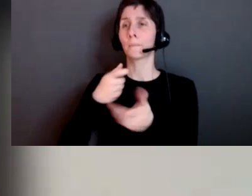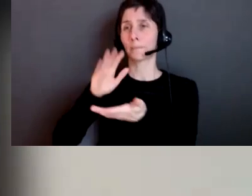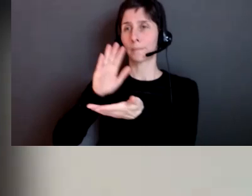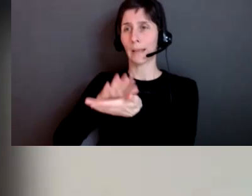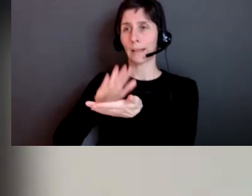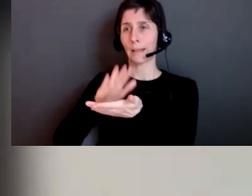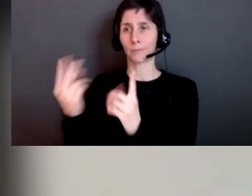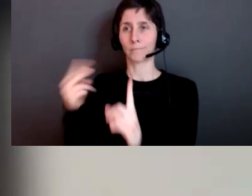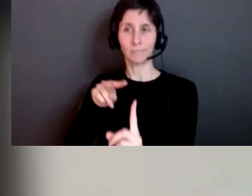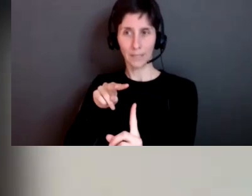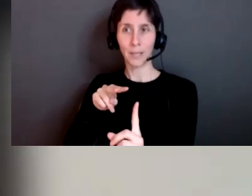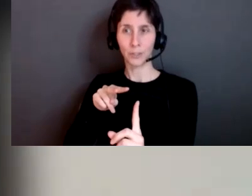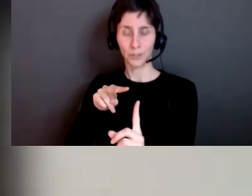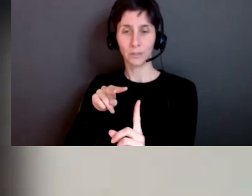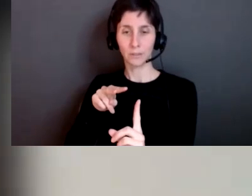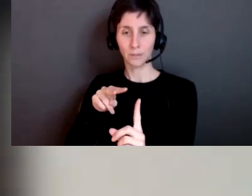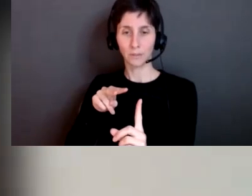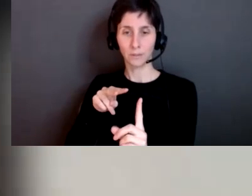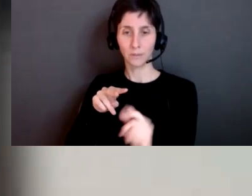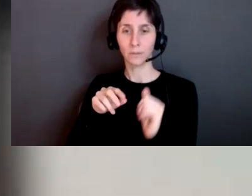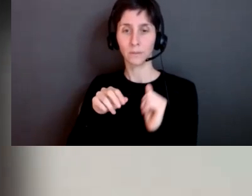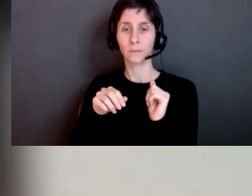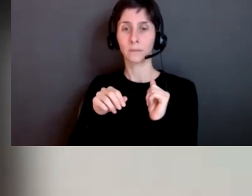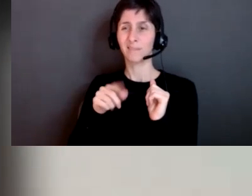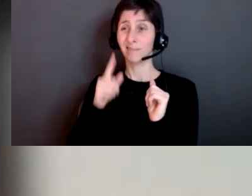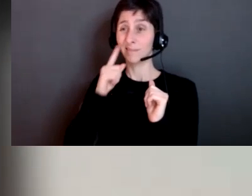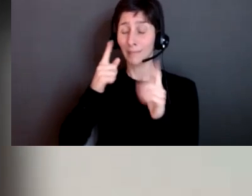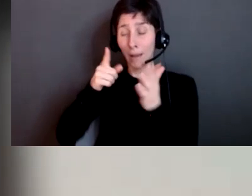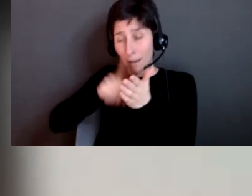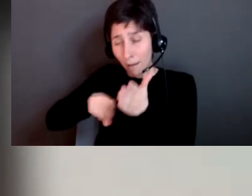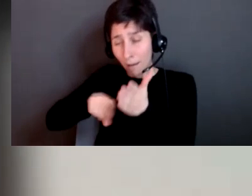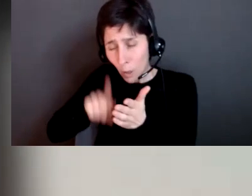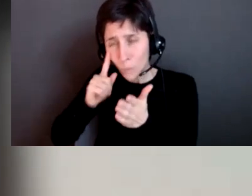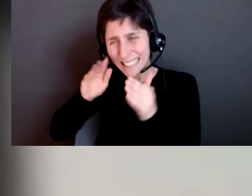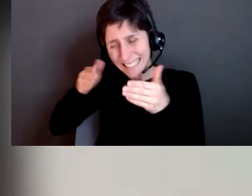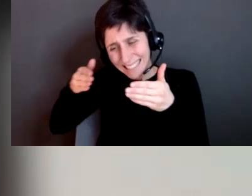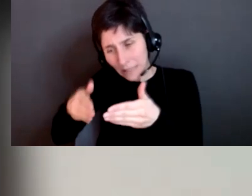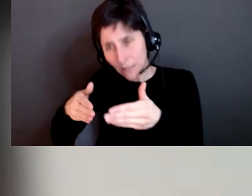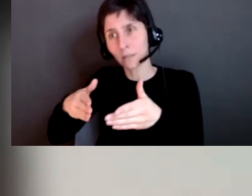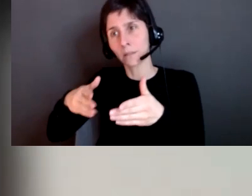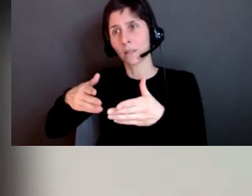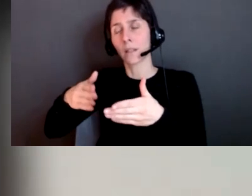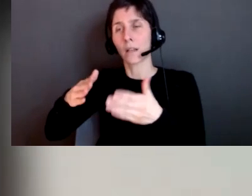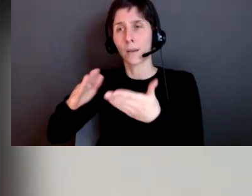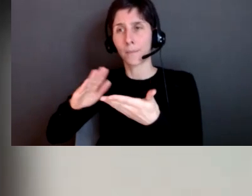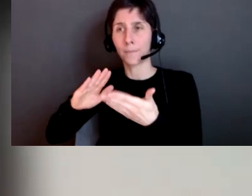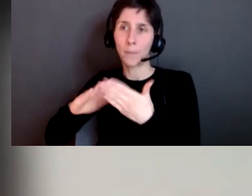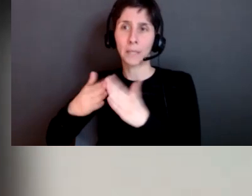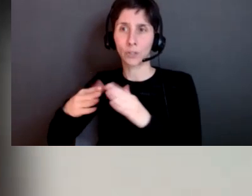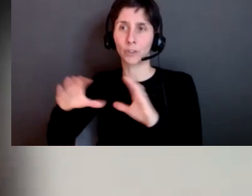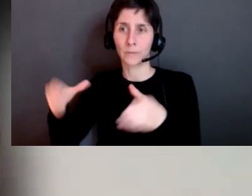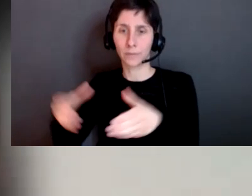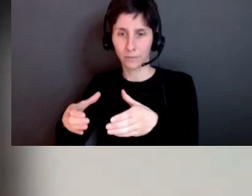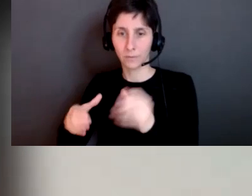and on a very specific population um a few years ago i started my doctoral